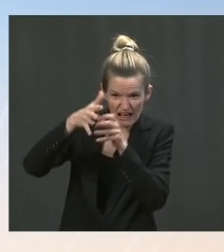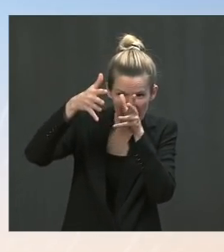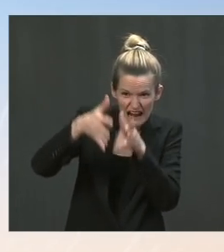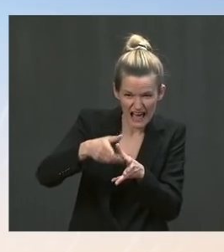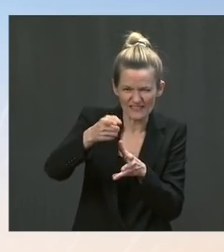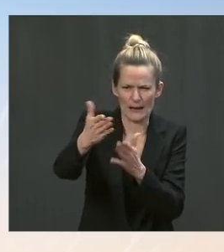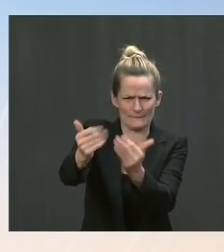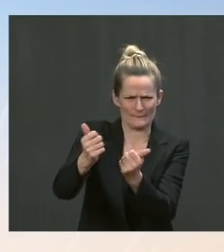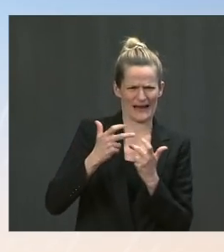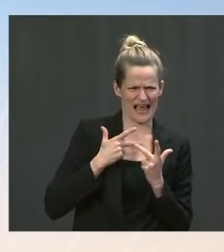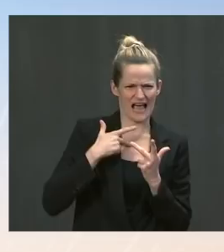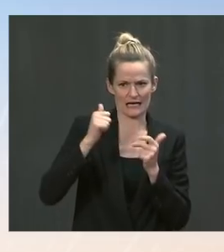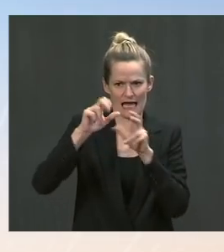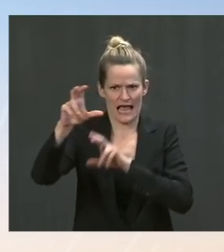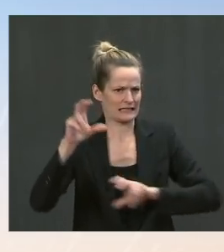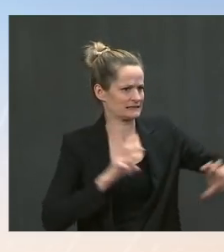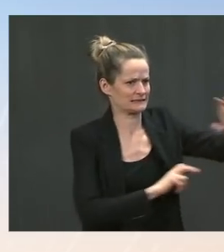doses.